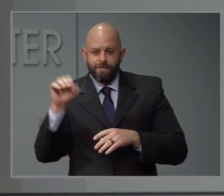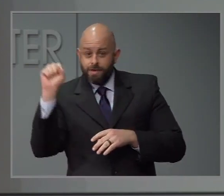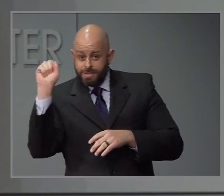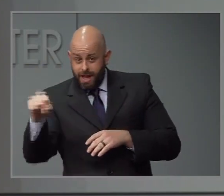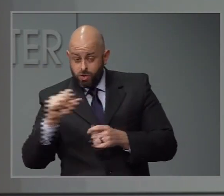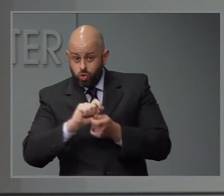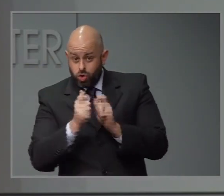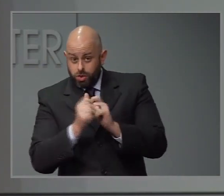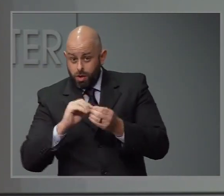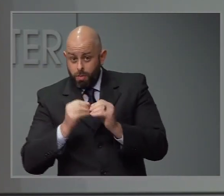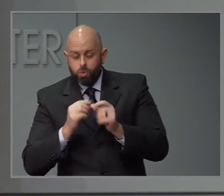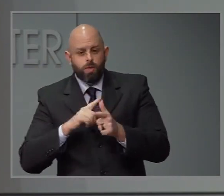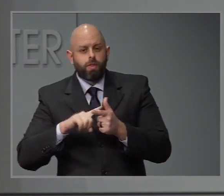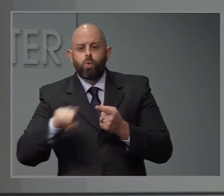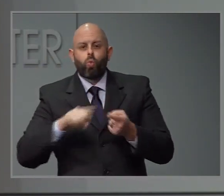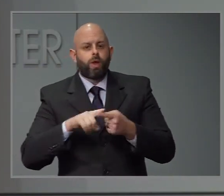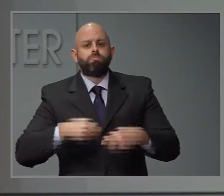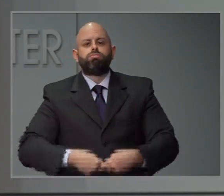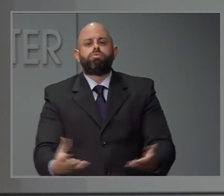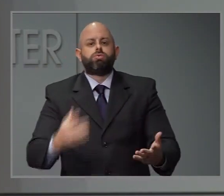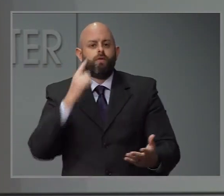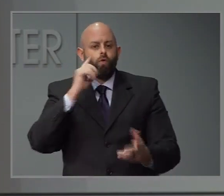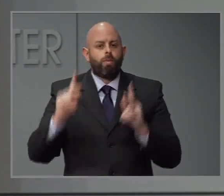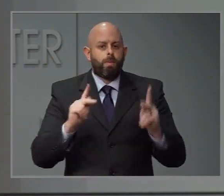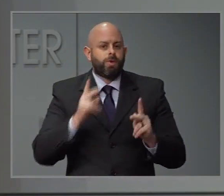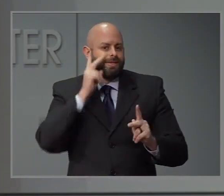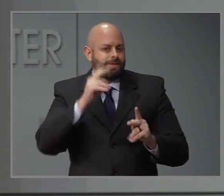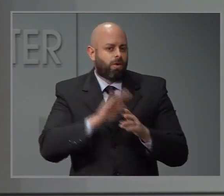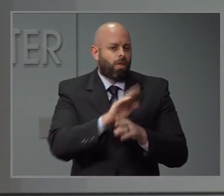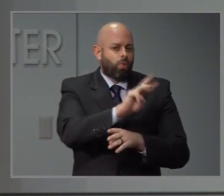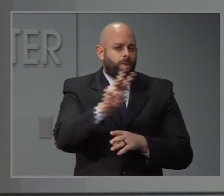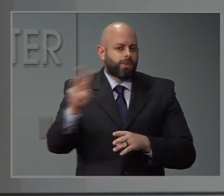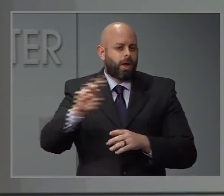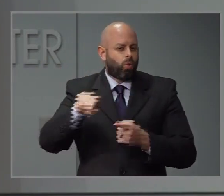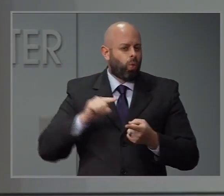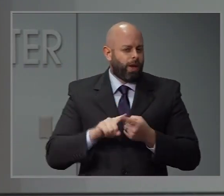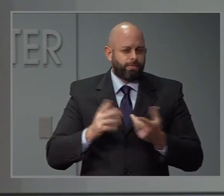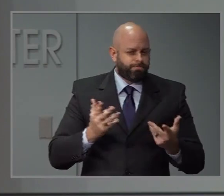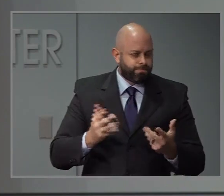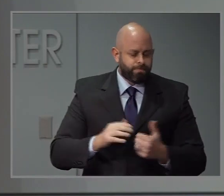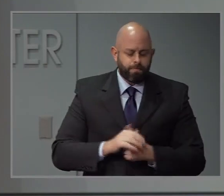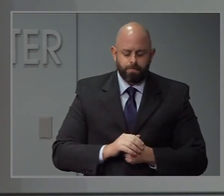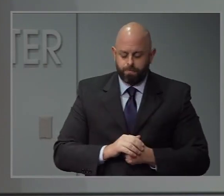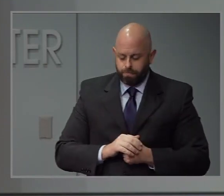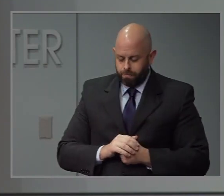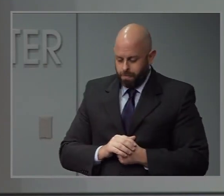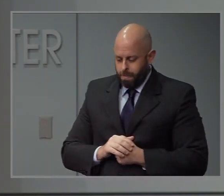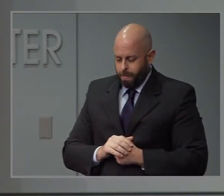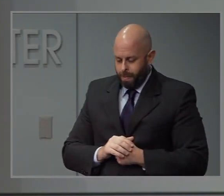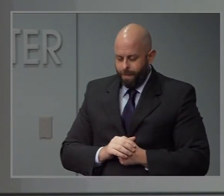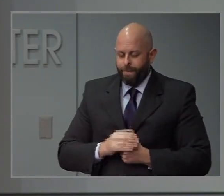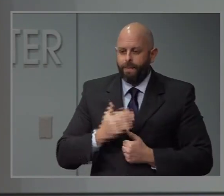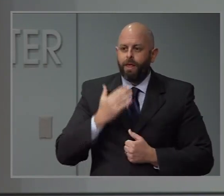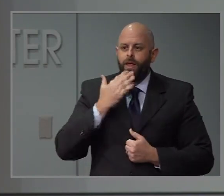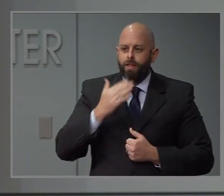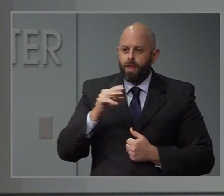for everyone to see? Thanks, Matt, for that question about modeling. Yes, that was done by an independent group